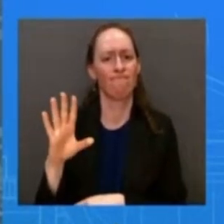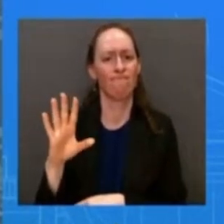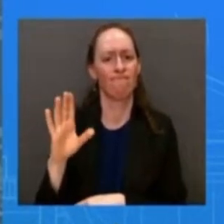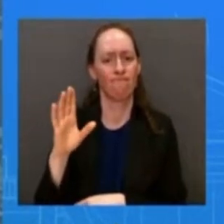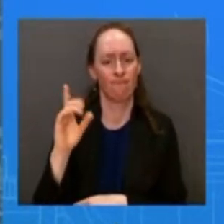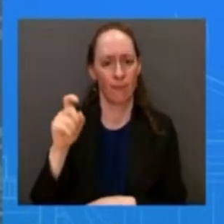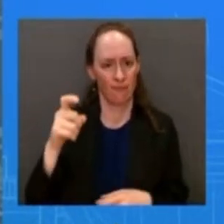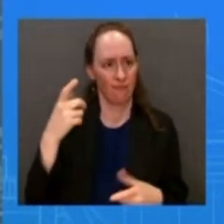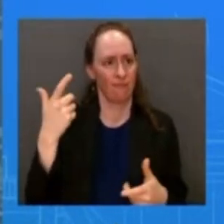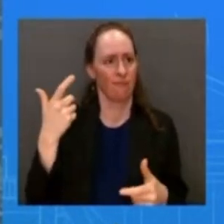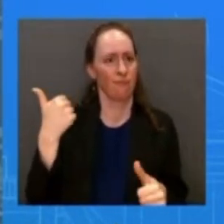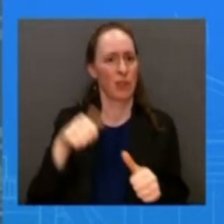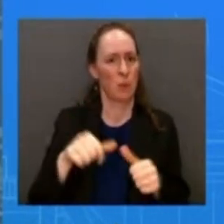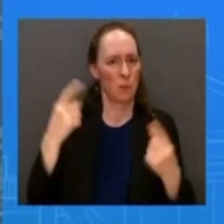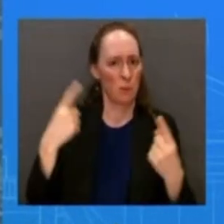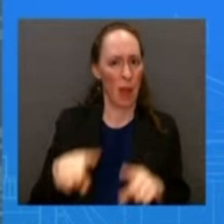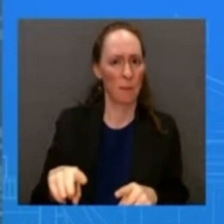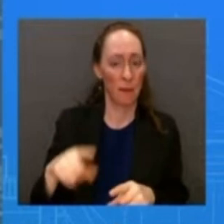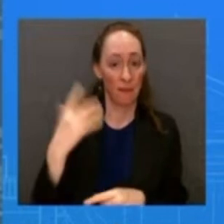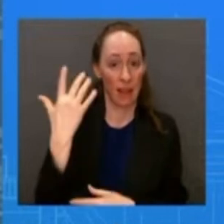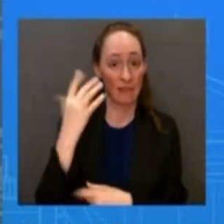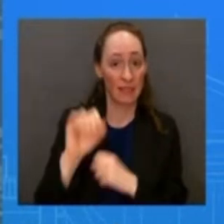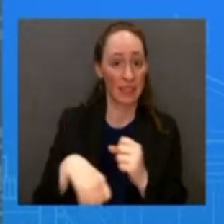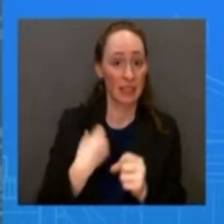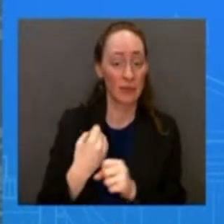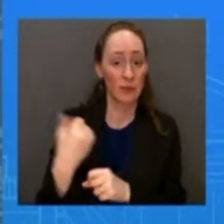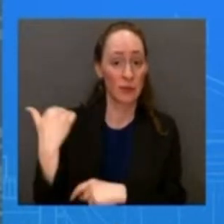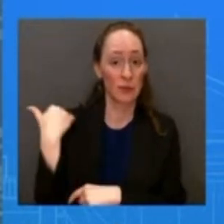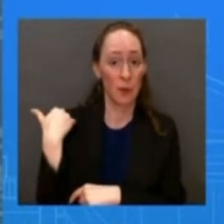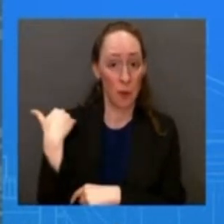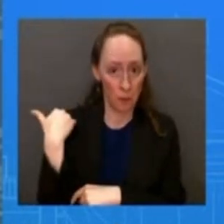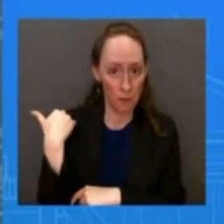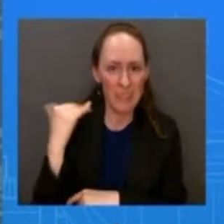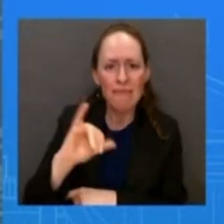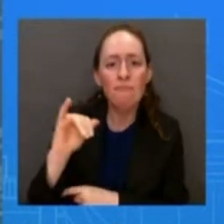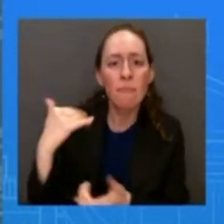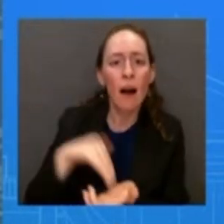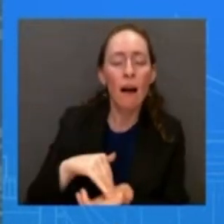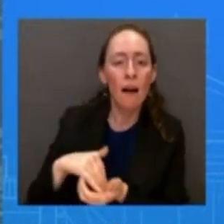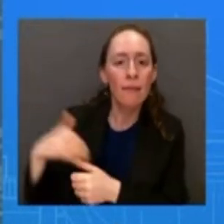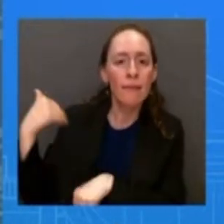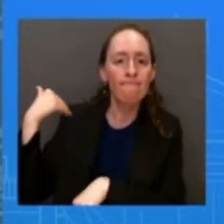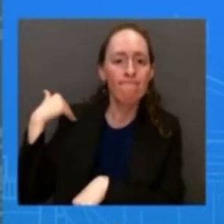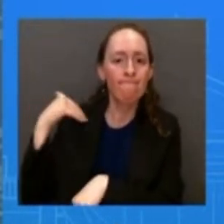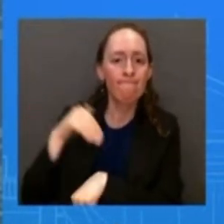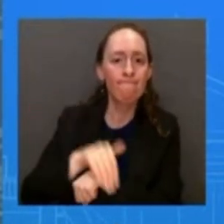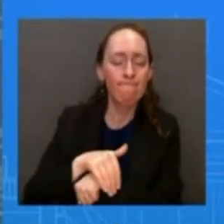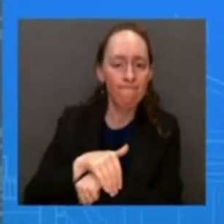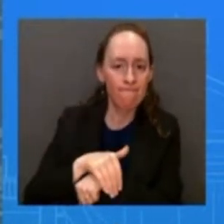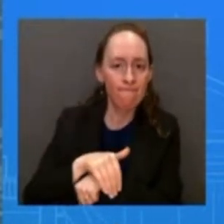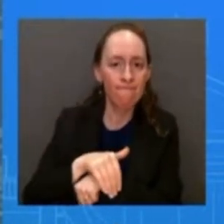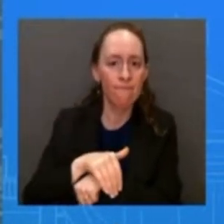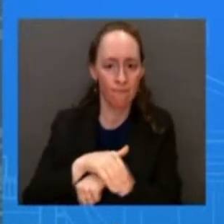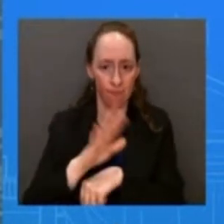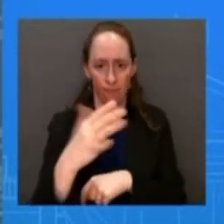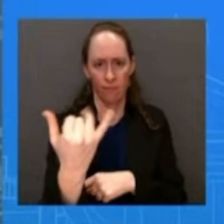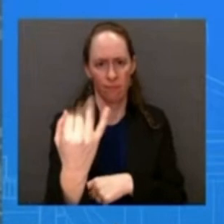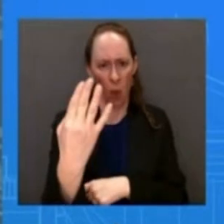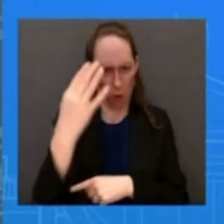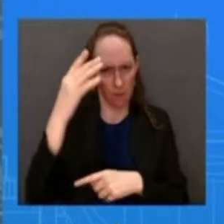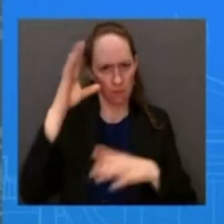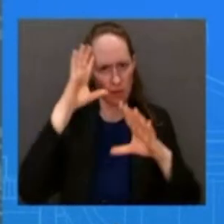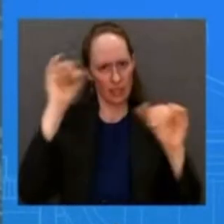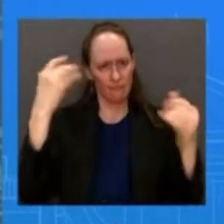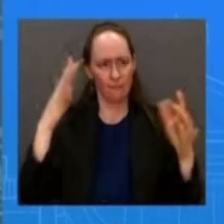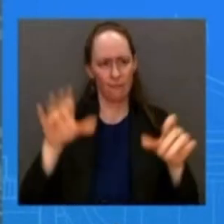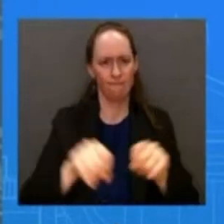uh saw um transpired last night so this morning the President addressed the epidemic of gun violence that continues to devastate American